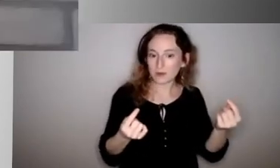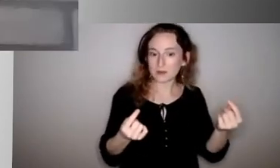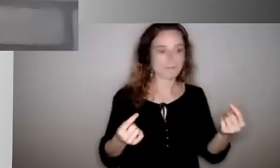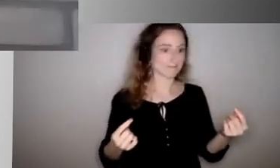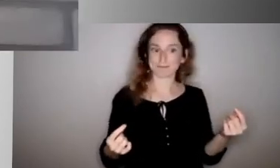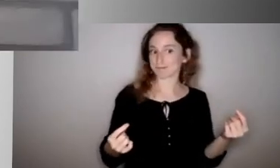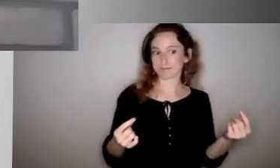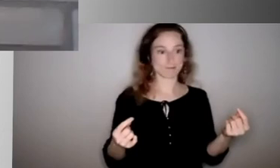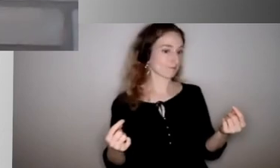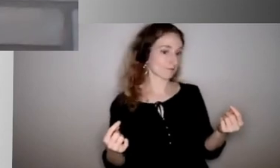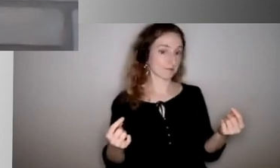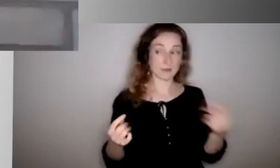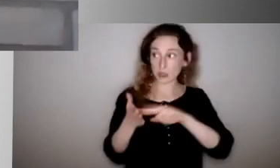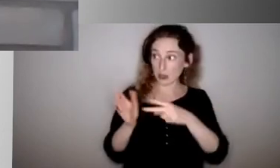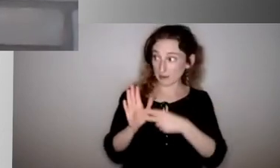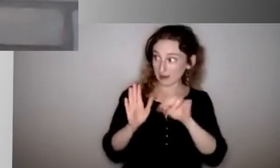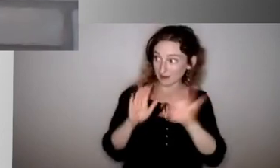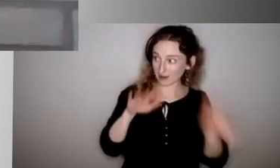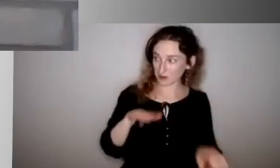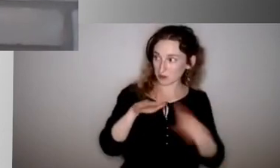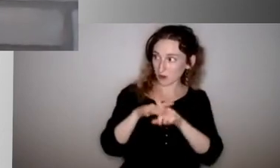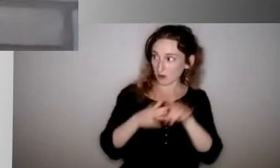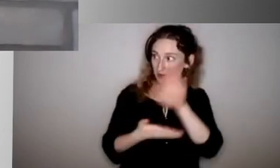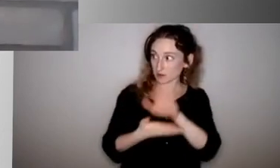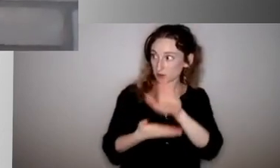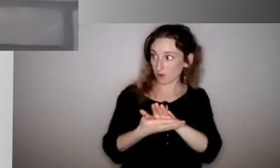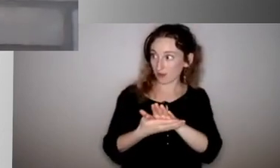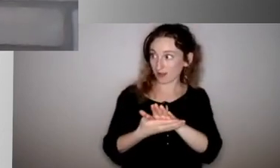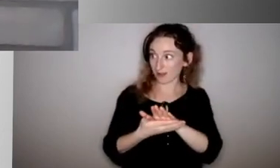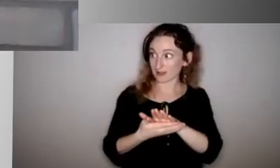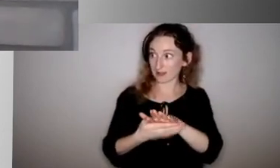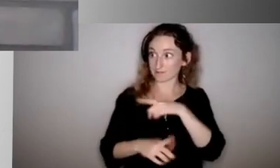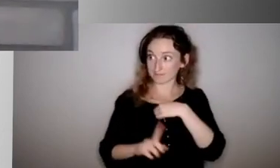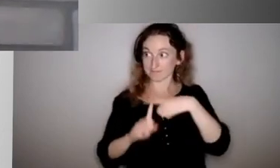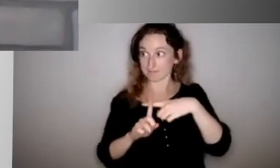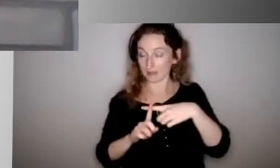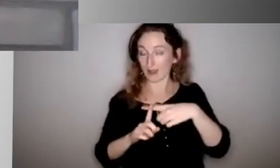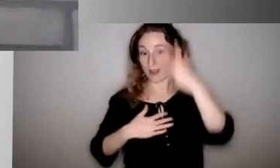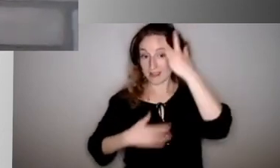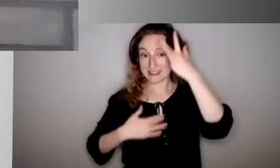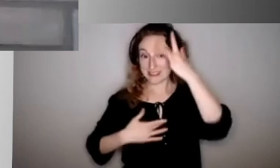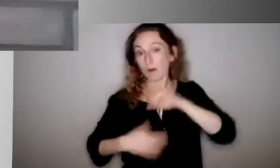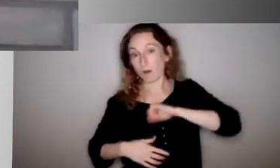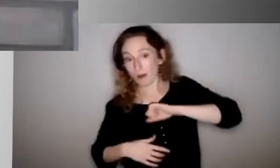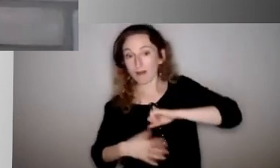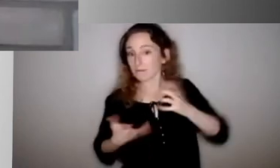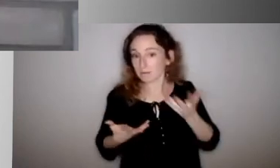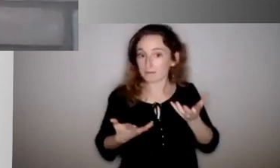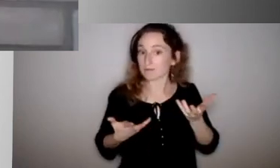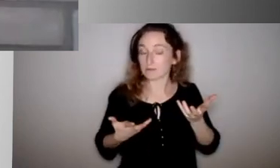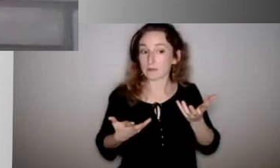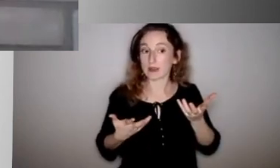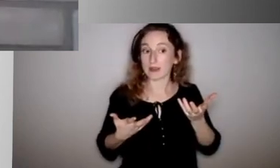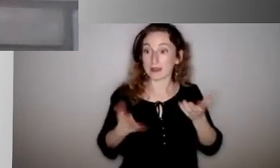symptomatic? Yes. If they show up and they're symptomatic, our, for our district plan, they are to go